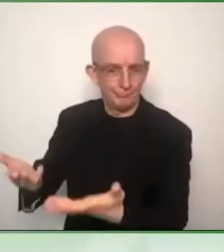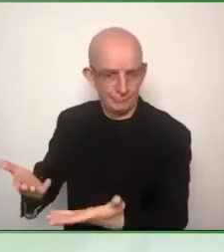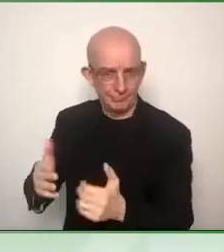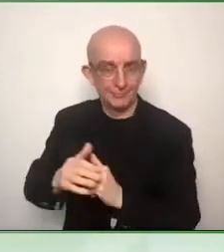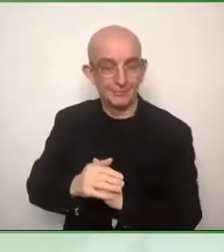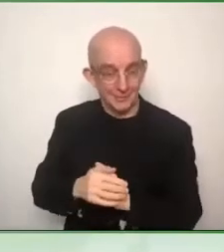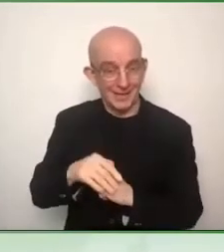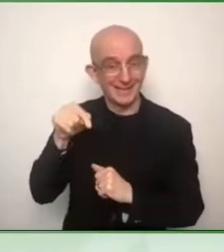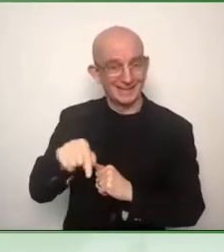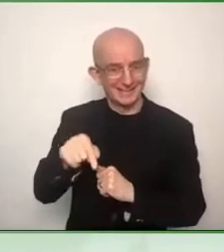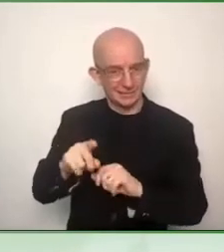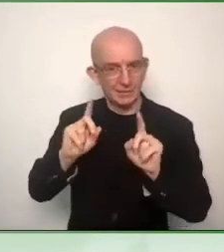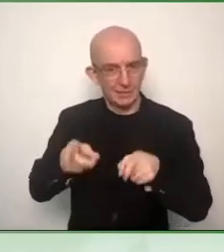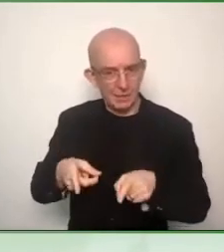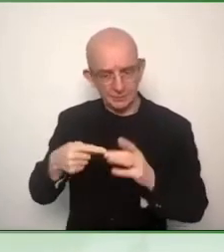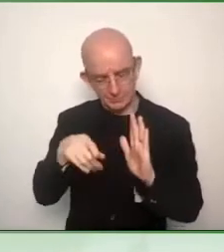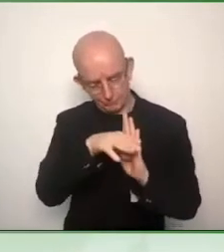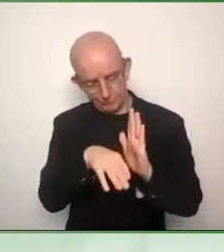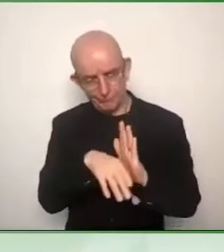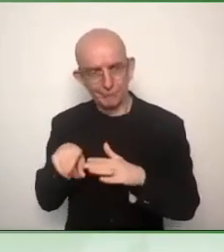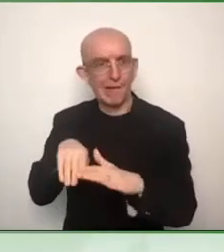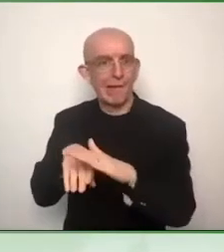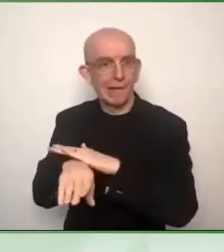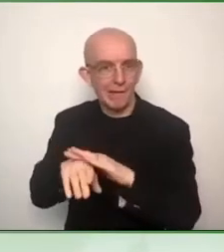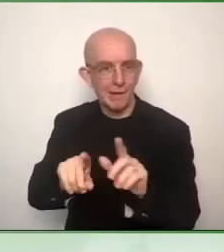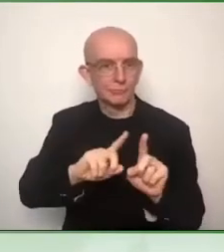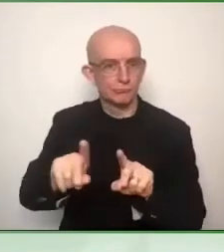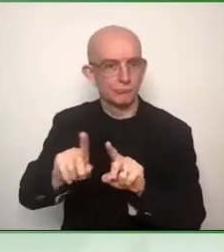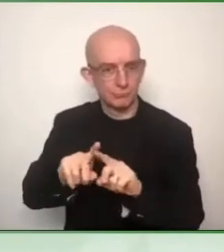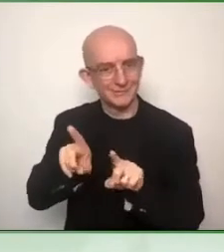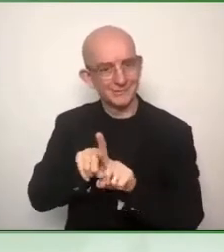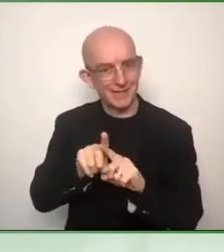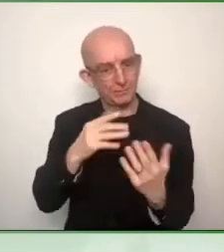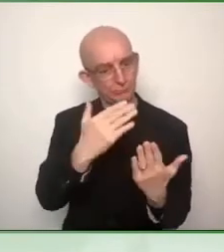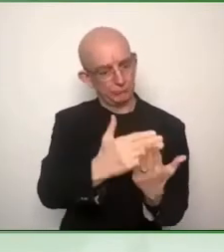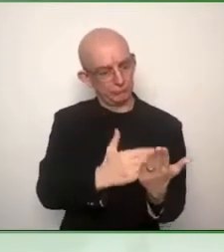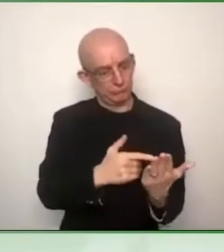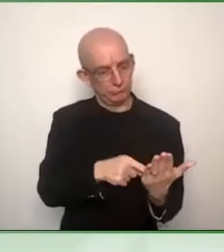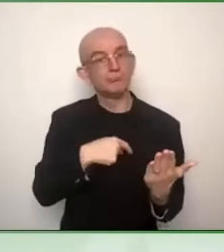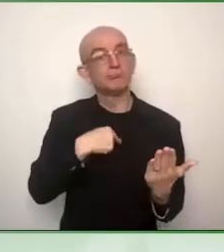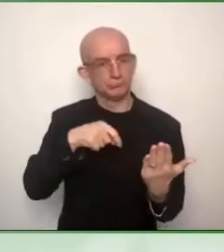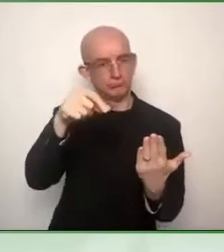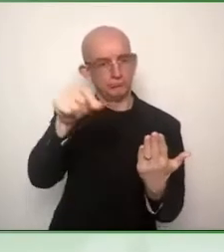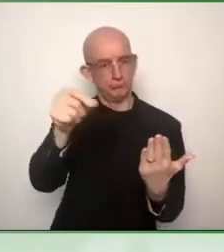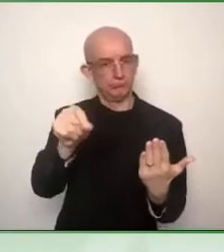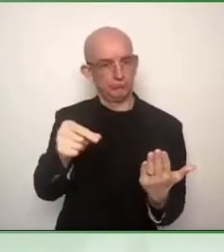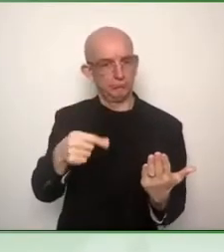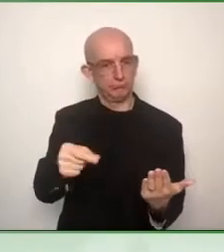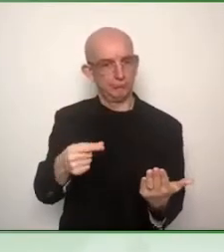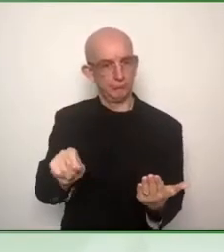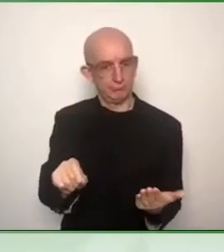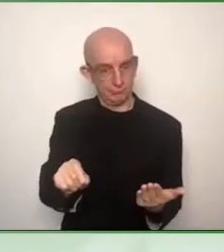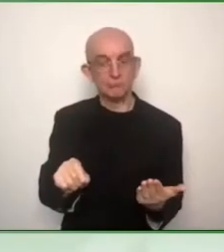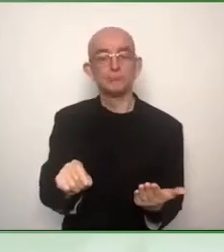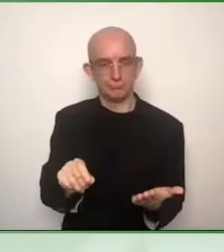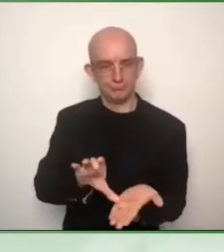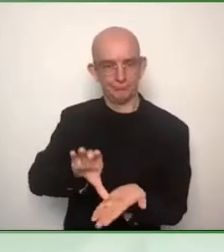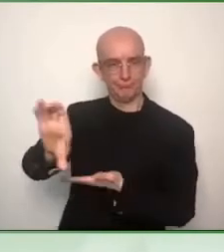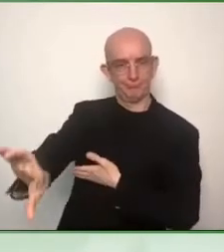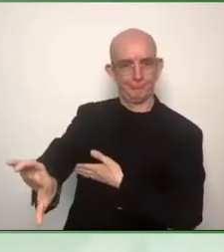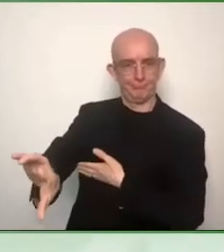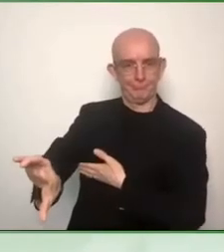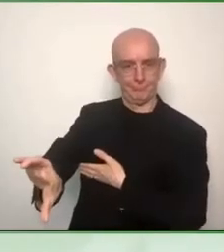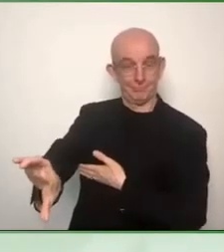tenders. So the tender procedure is that you describe what you want to buy and the characteristics of what you want to buy.